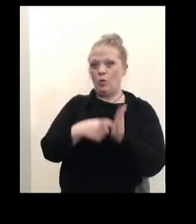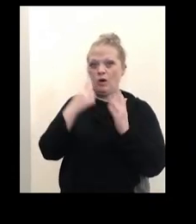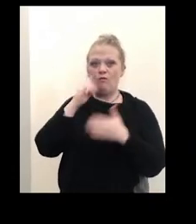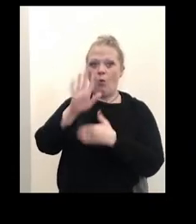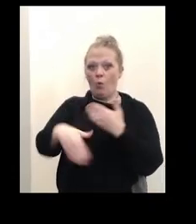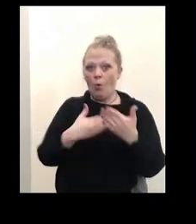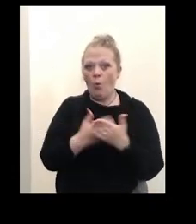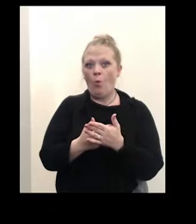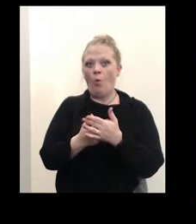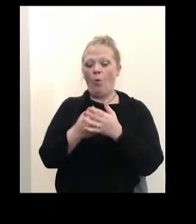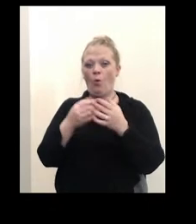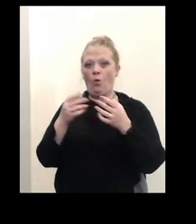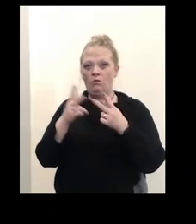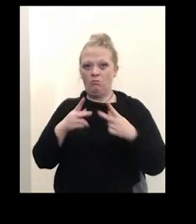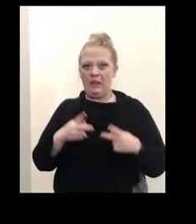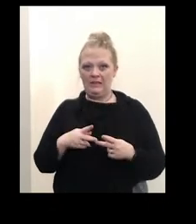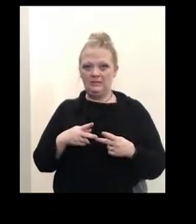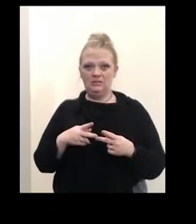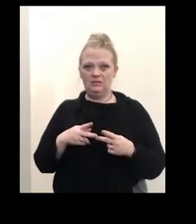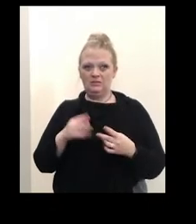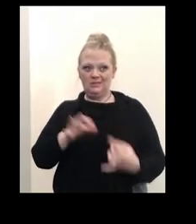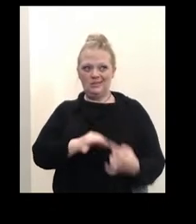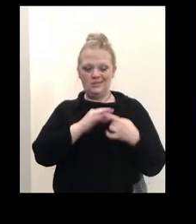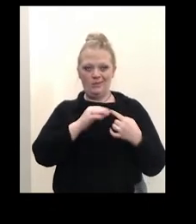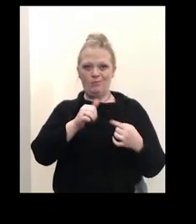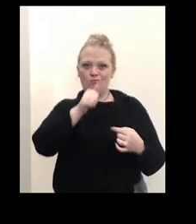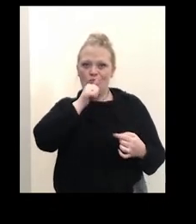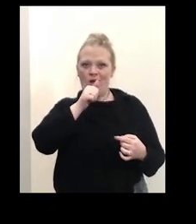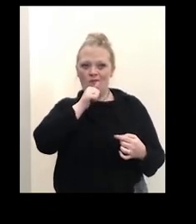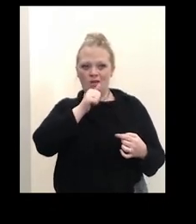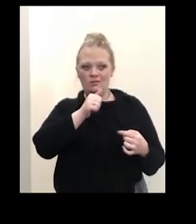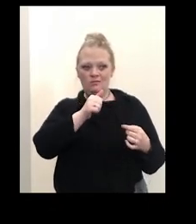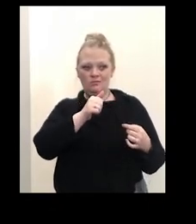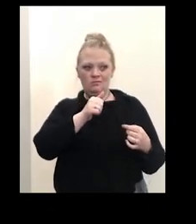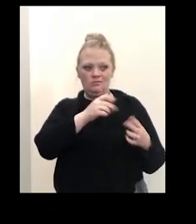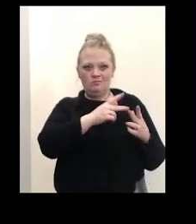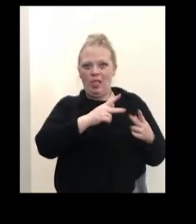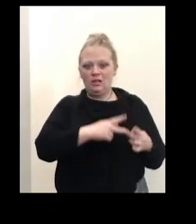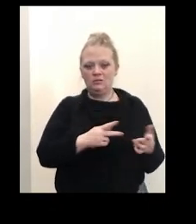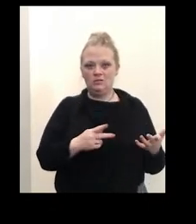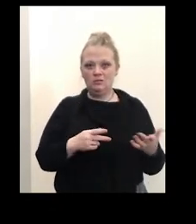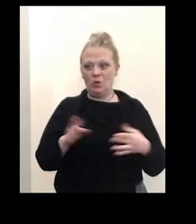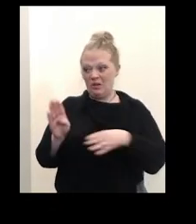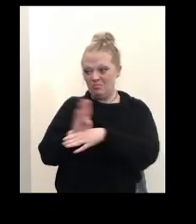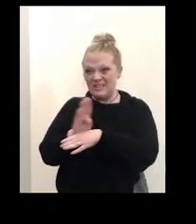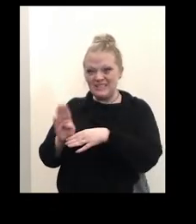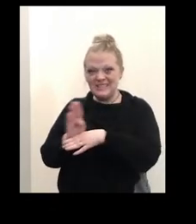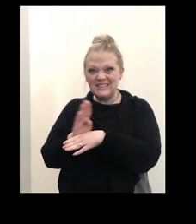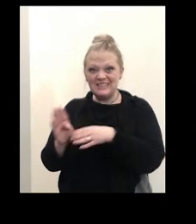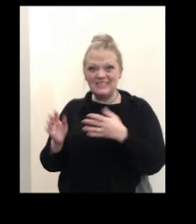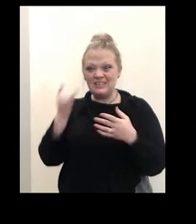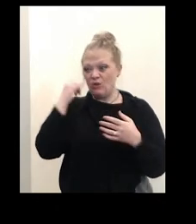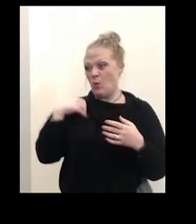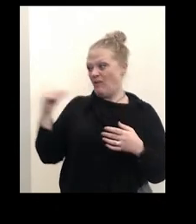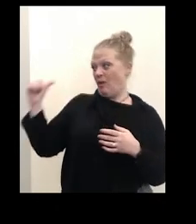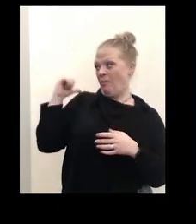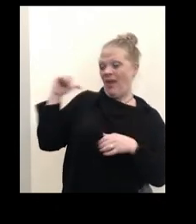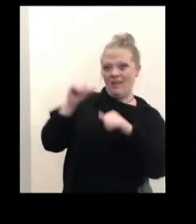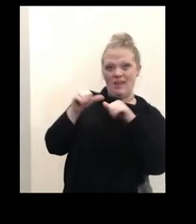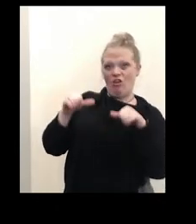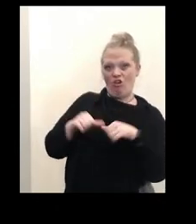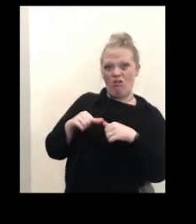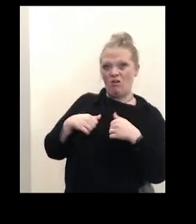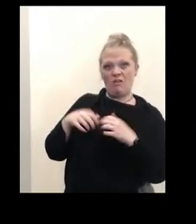places basically except for private residences. So businesses, even if you have a back area where that is not open to the public,